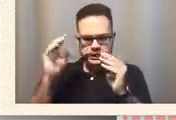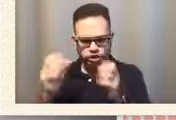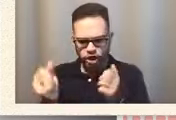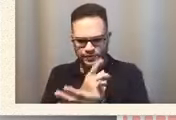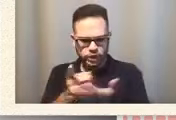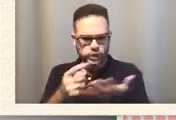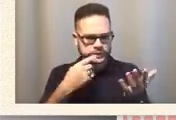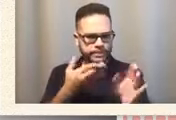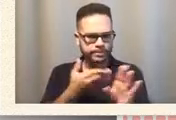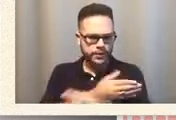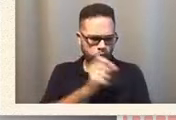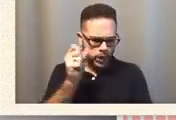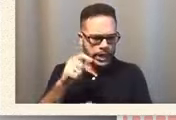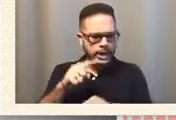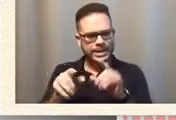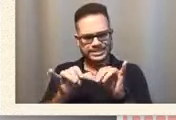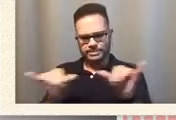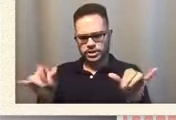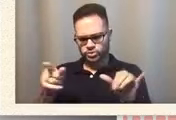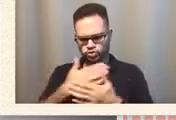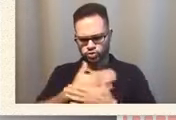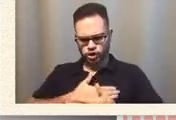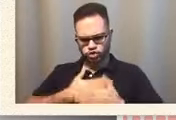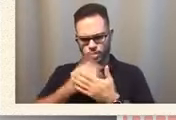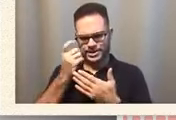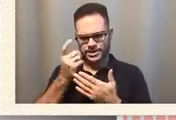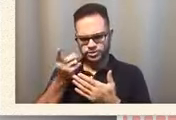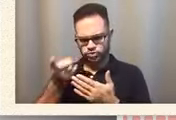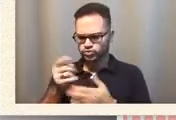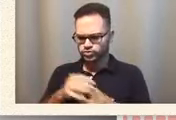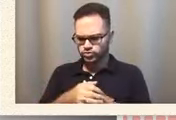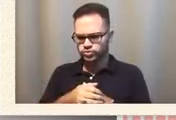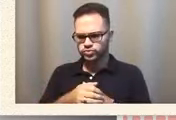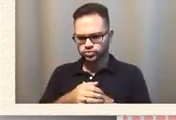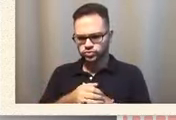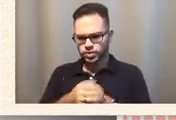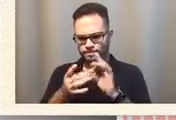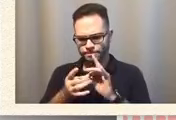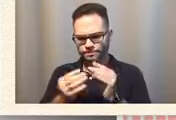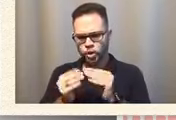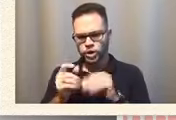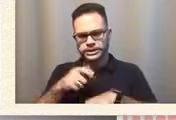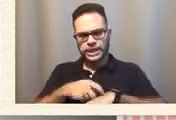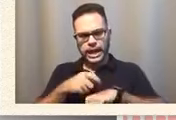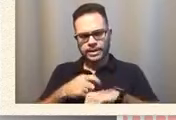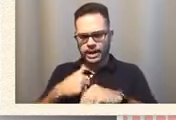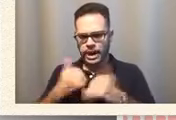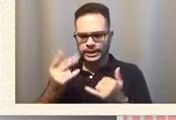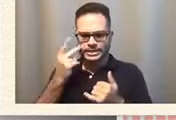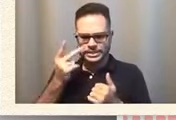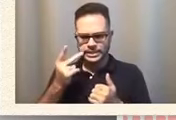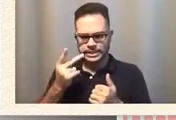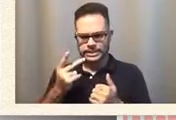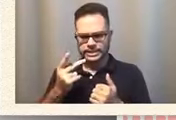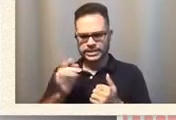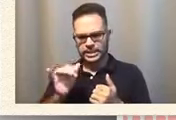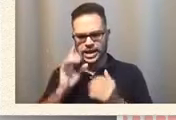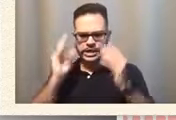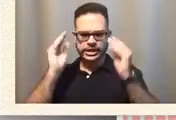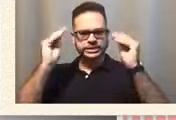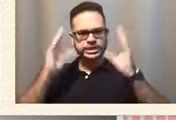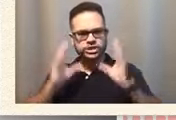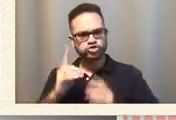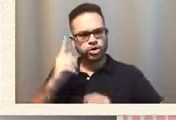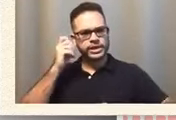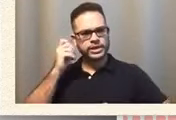at the same time you're enjoying it because they're like wow like now i can see myself being a shoe of a teacher because you guys